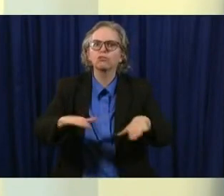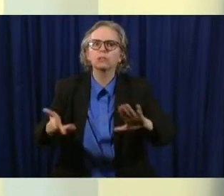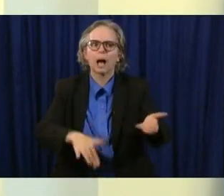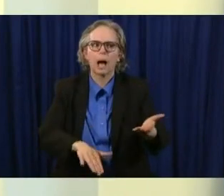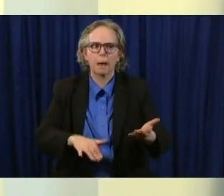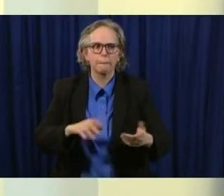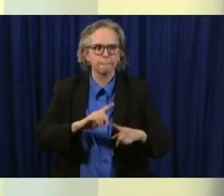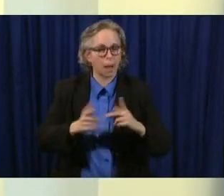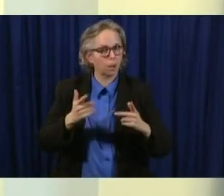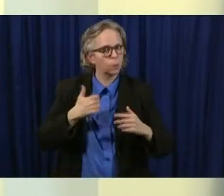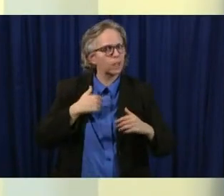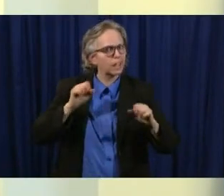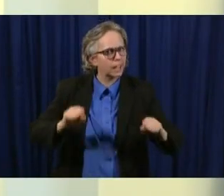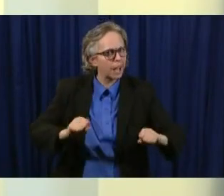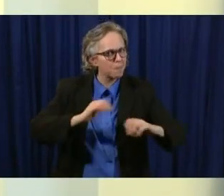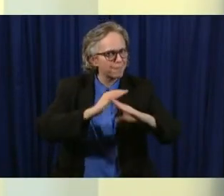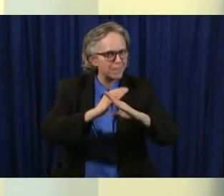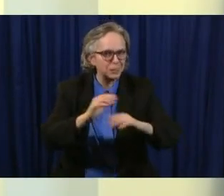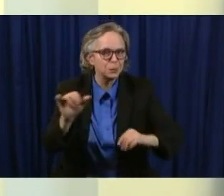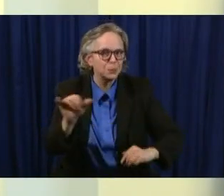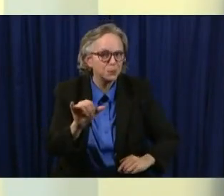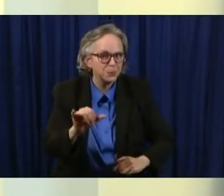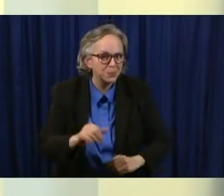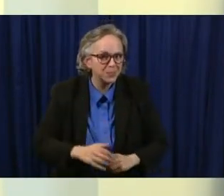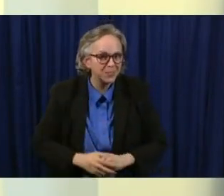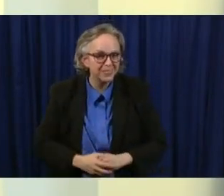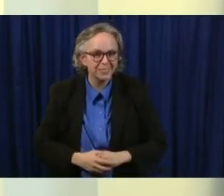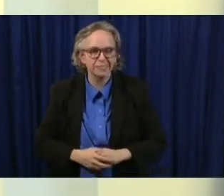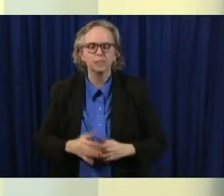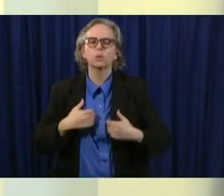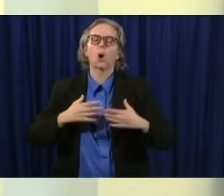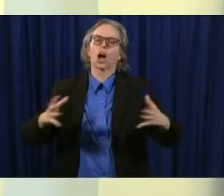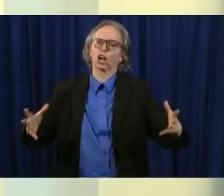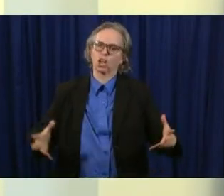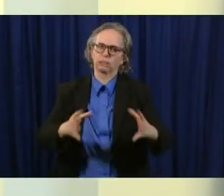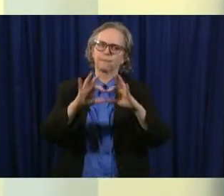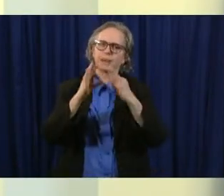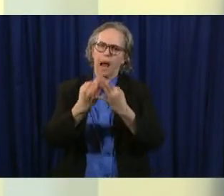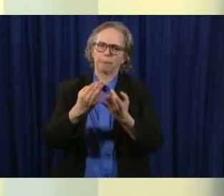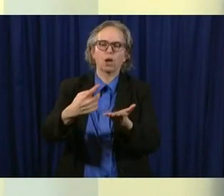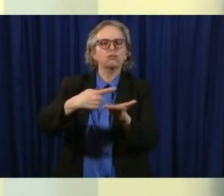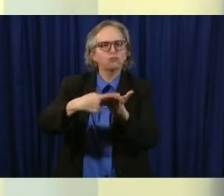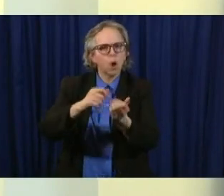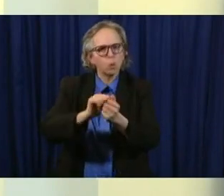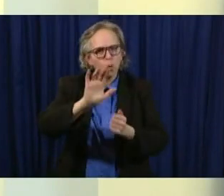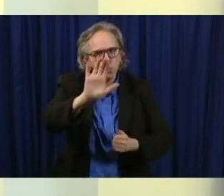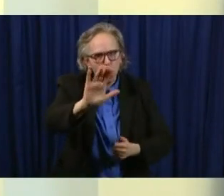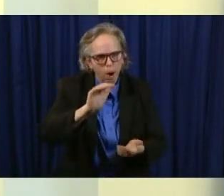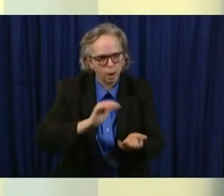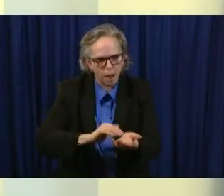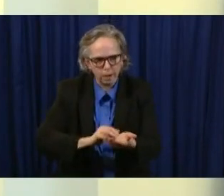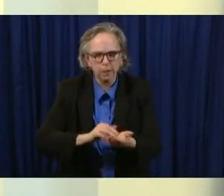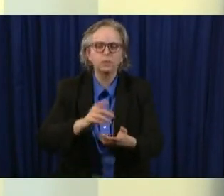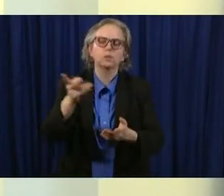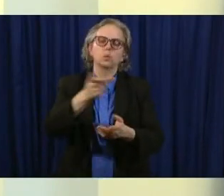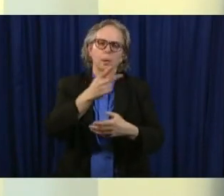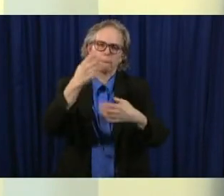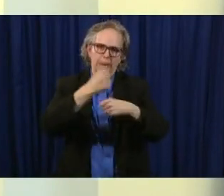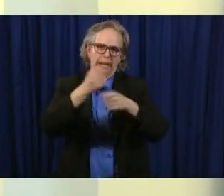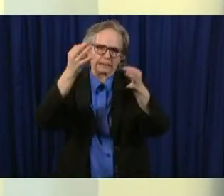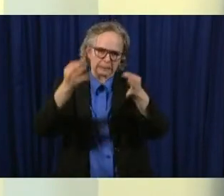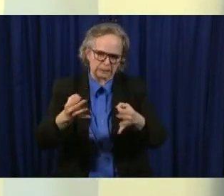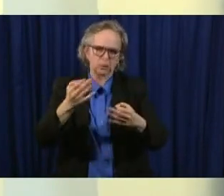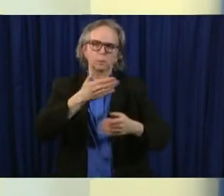uh families to talk to their doctor um about what's right for them and um and and get vaccinated